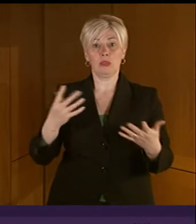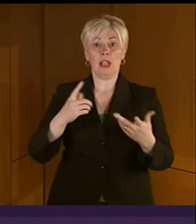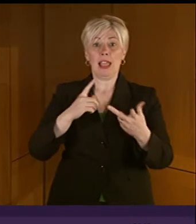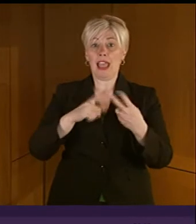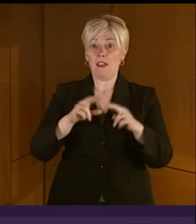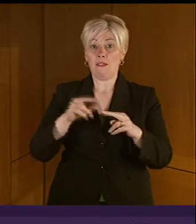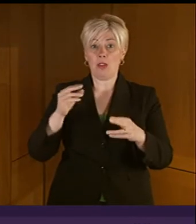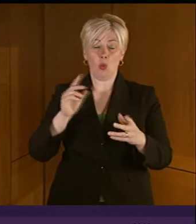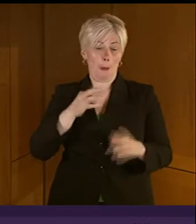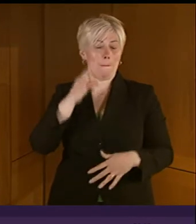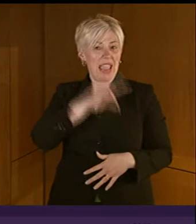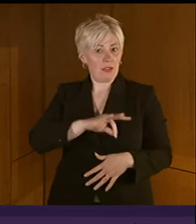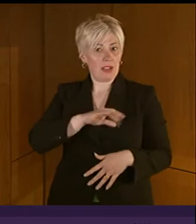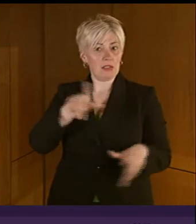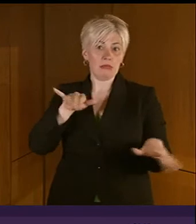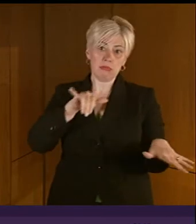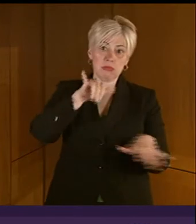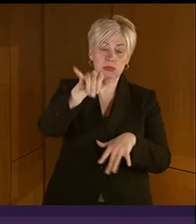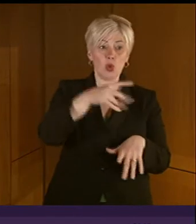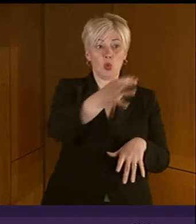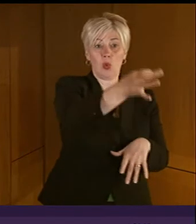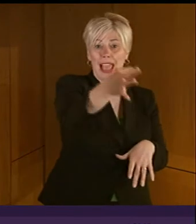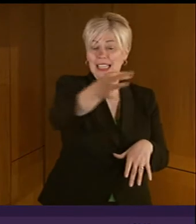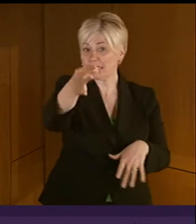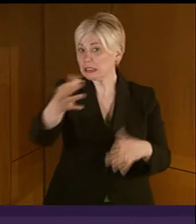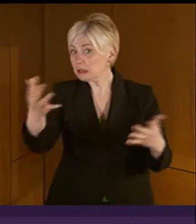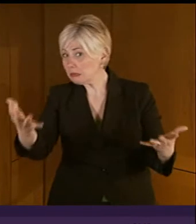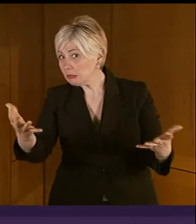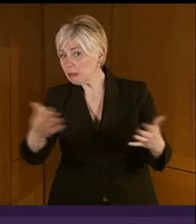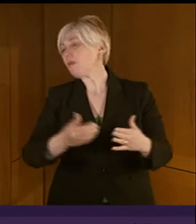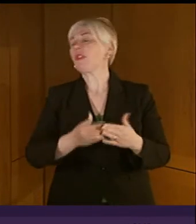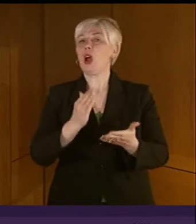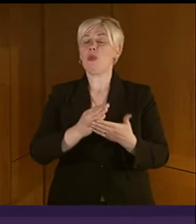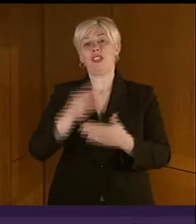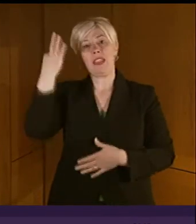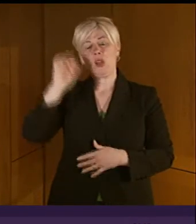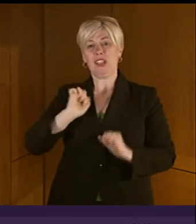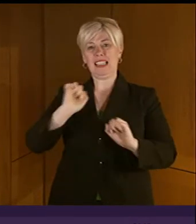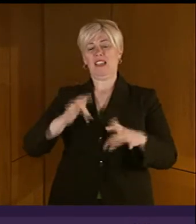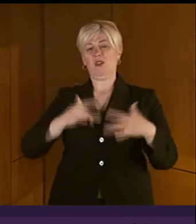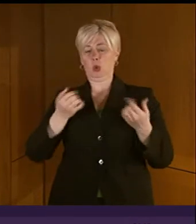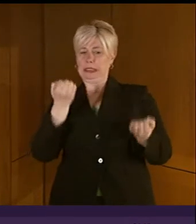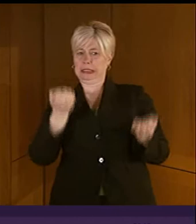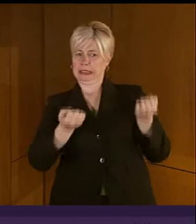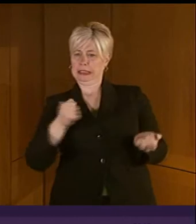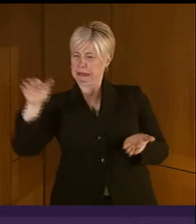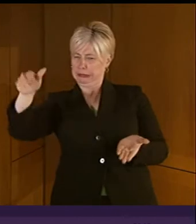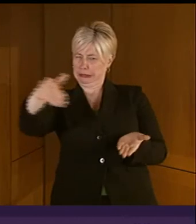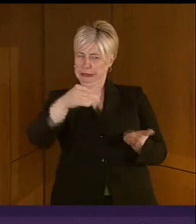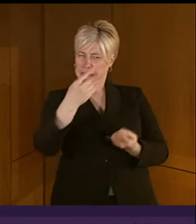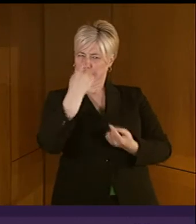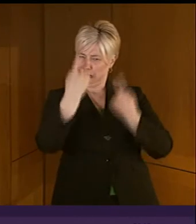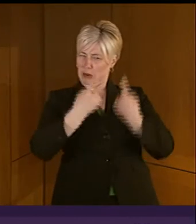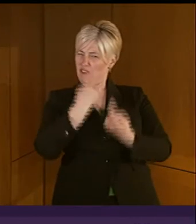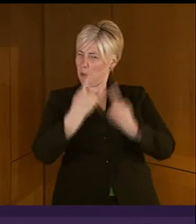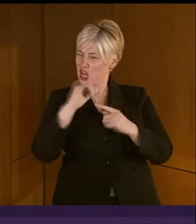and the benefits that these services bring to remote communities. Essentially, it is a judgment call for them, taking all factors into account.